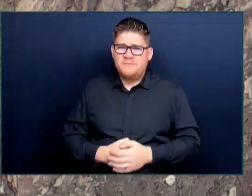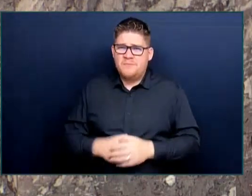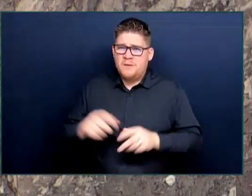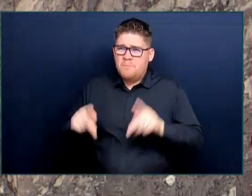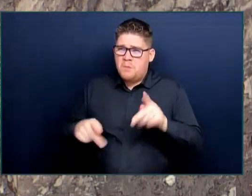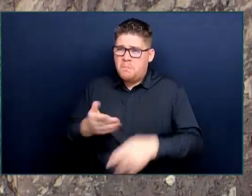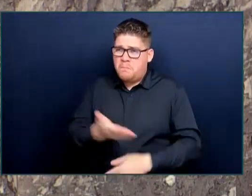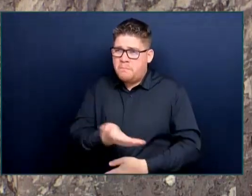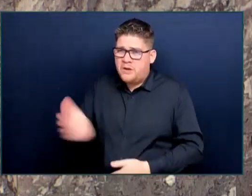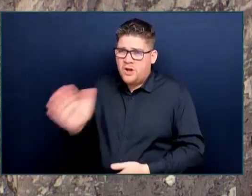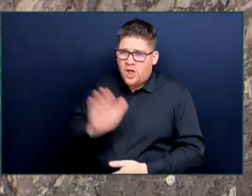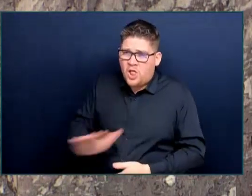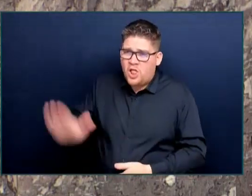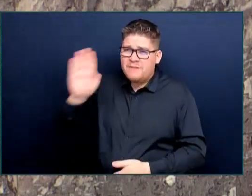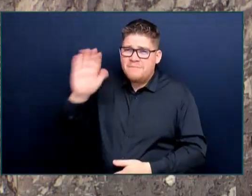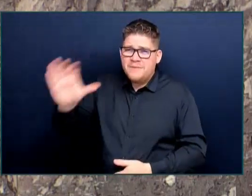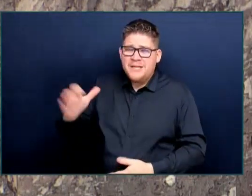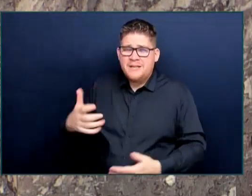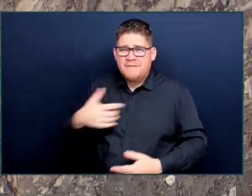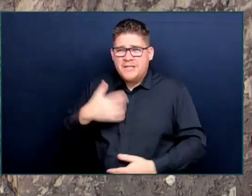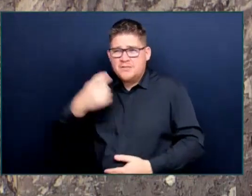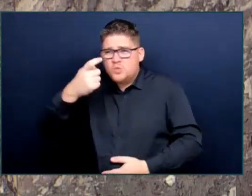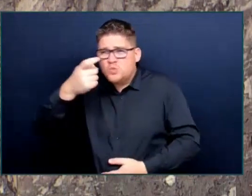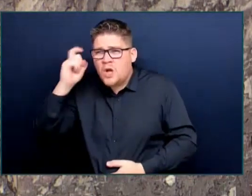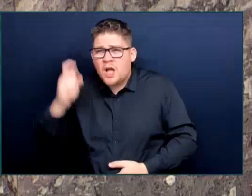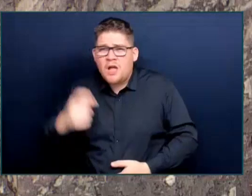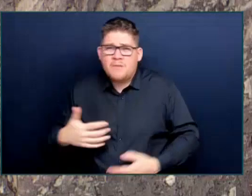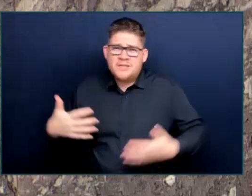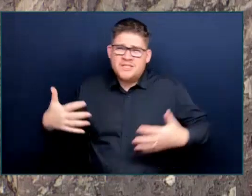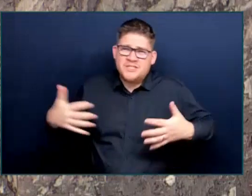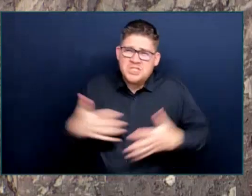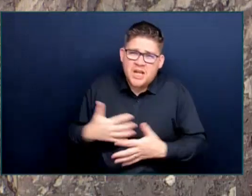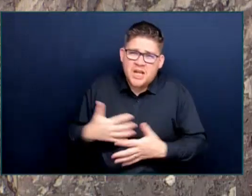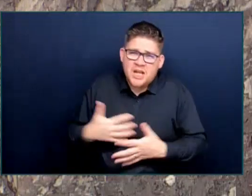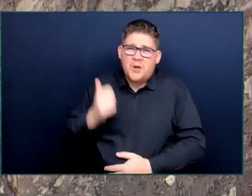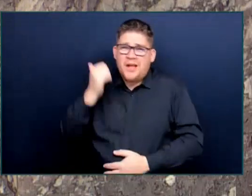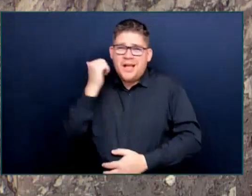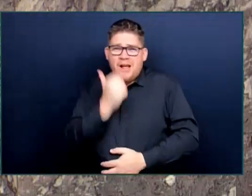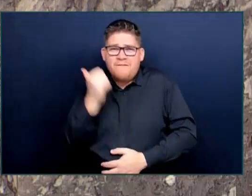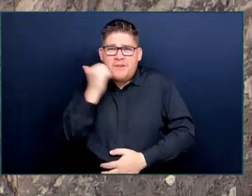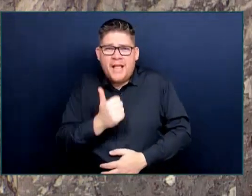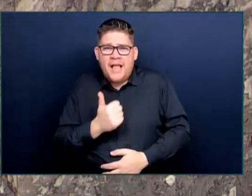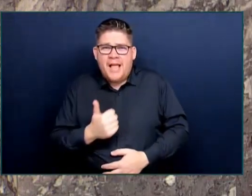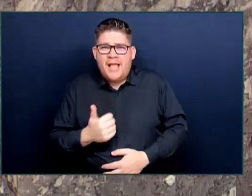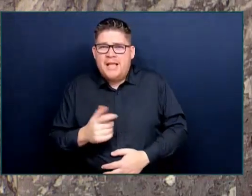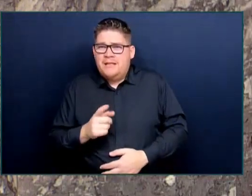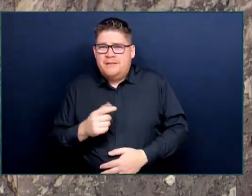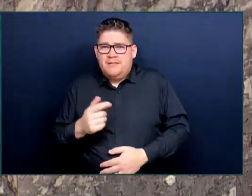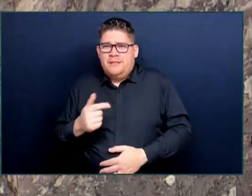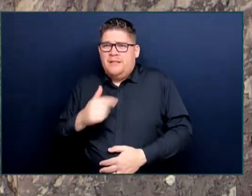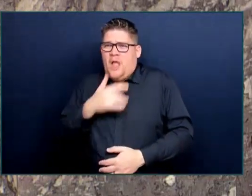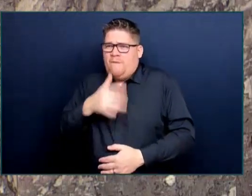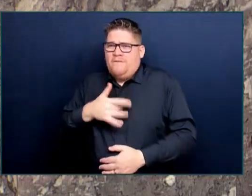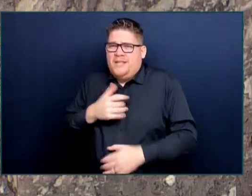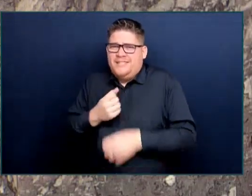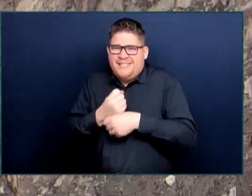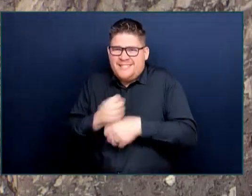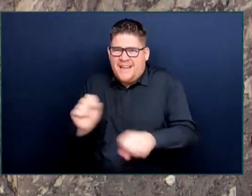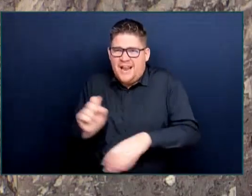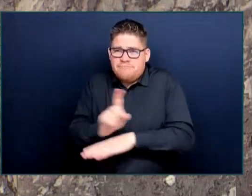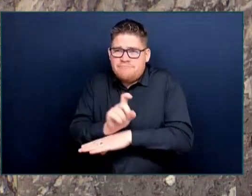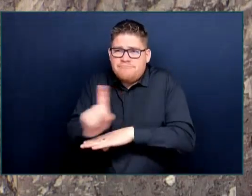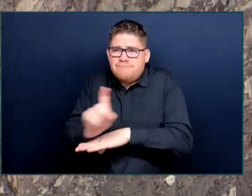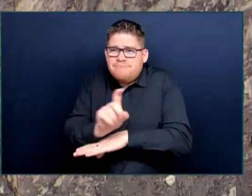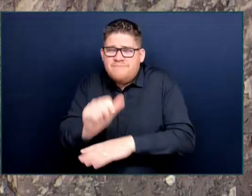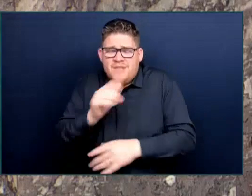Kelowna has the highest urban crime rate in Canada. This is what people have experienced in my